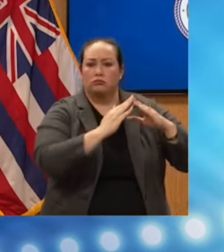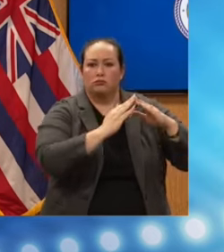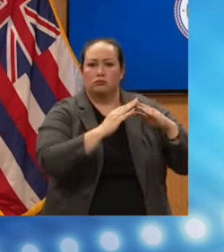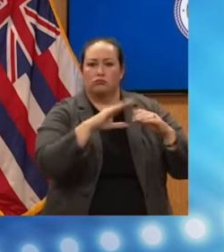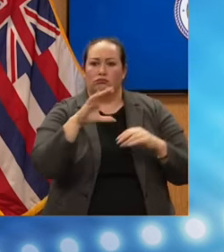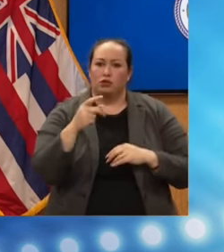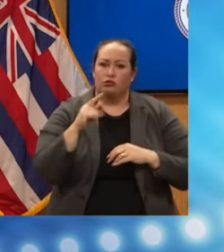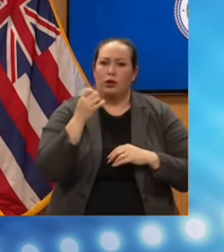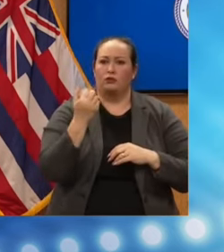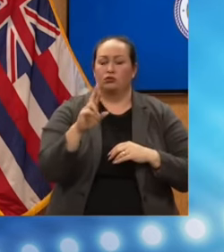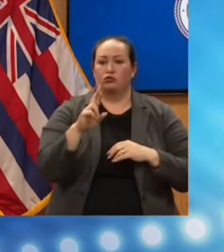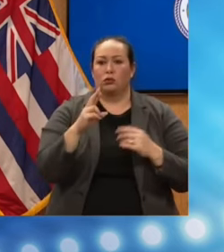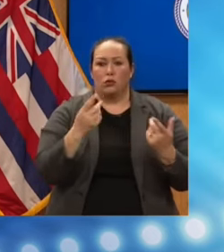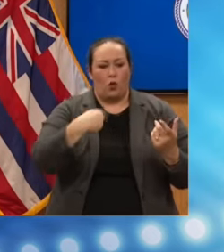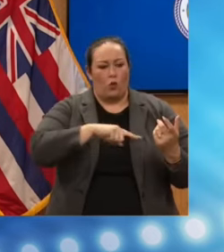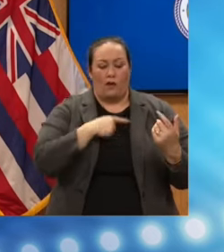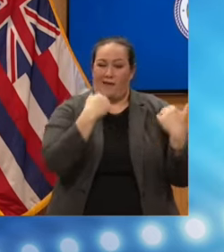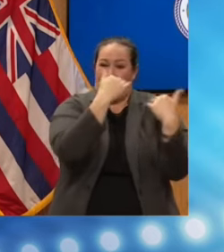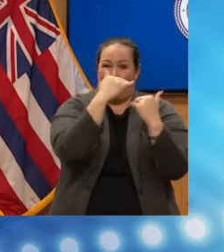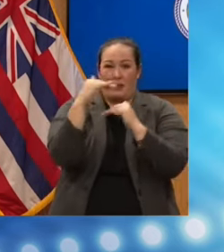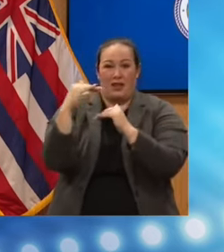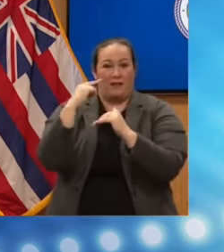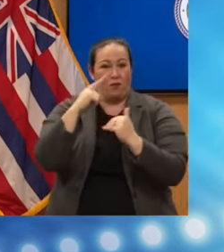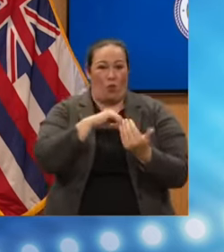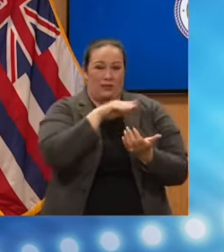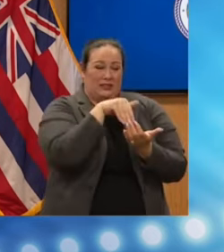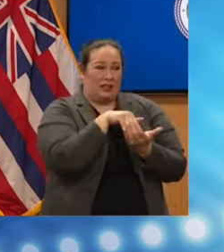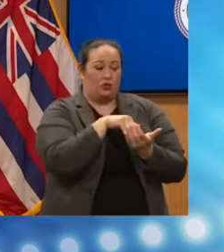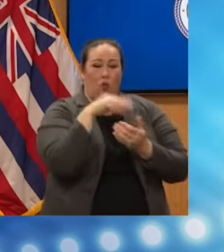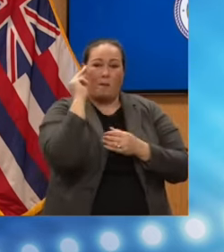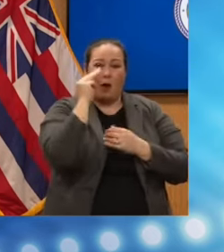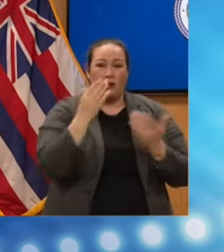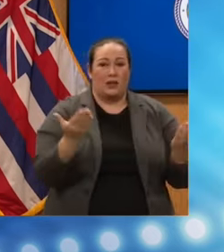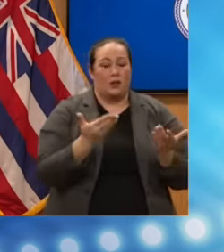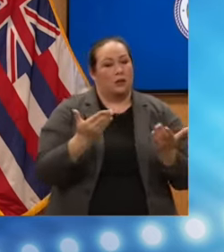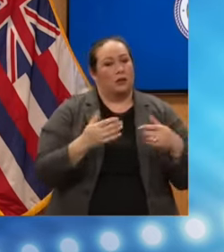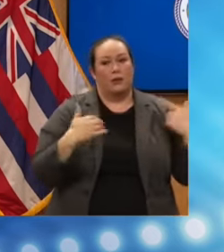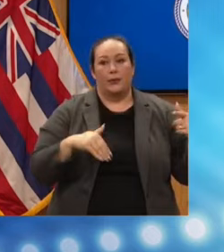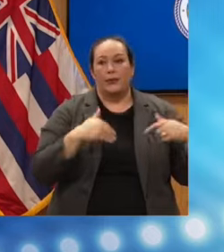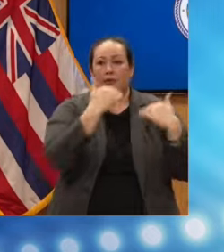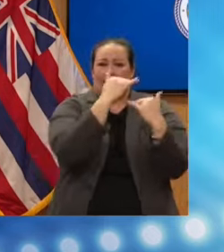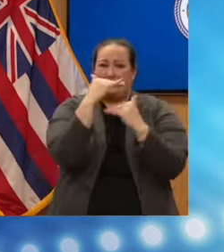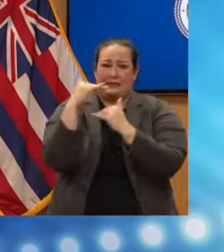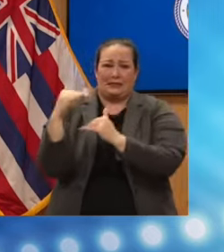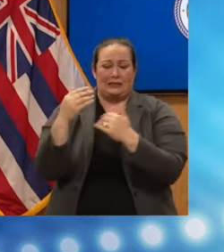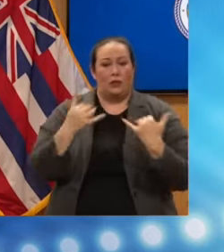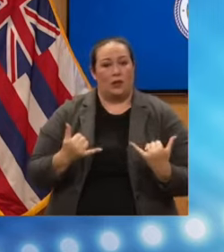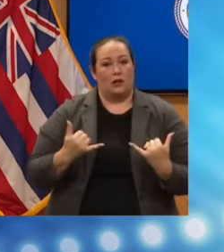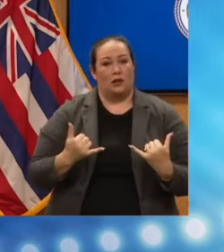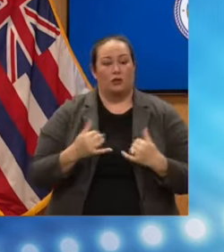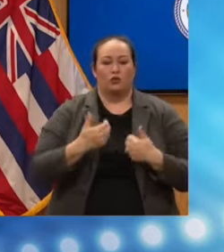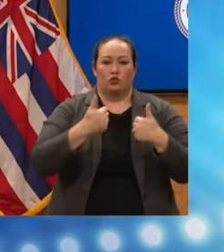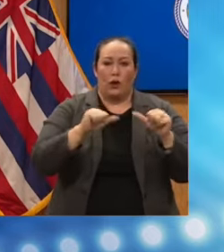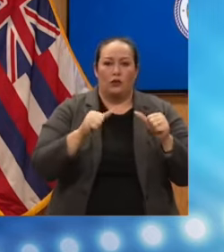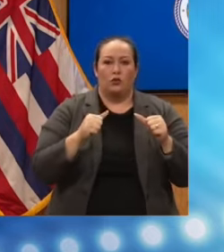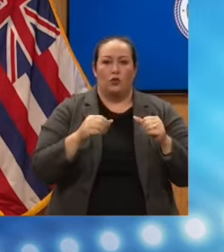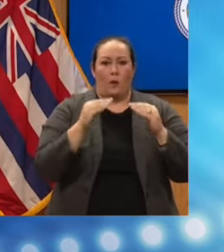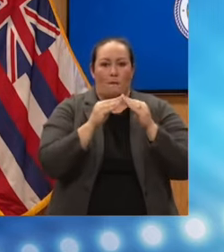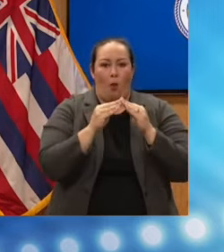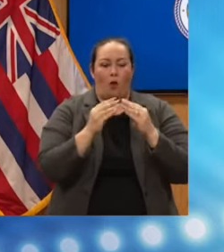of at the limits in some of the central Maui ones. And we'll have to be creative with our team after this to try to get more